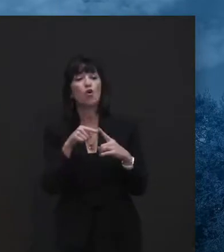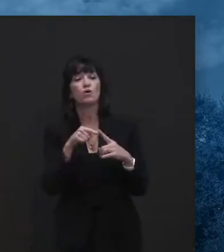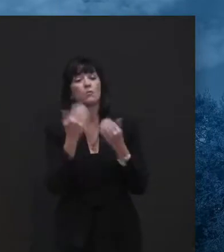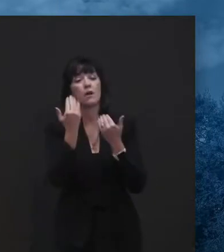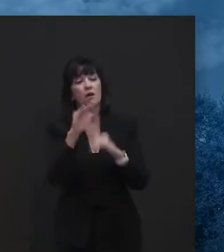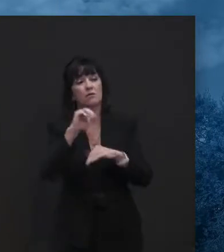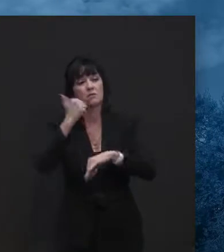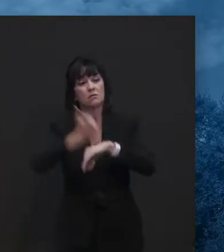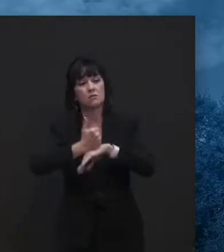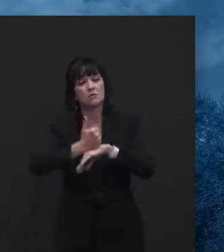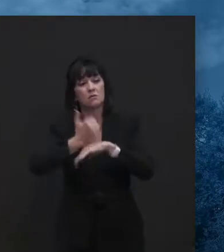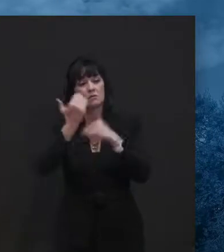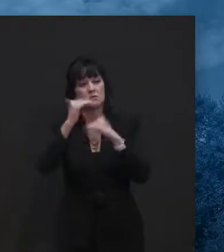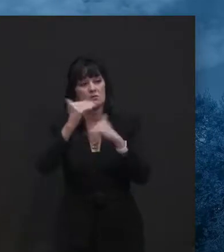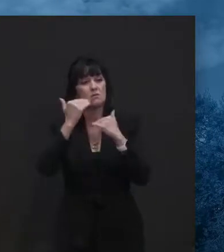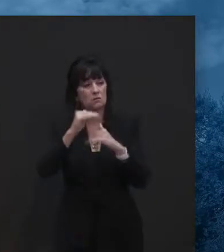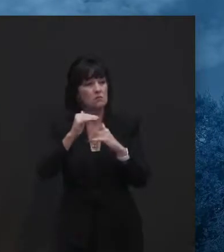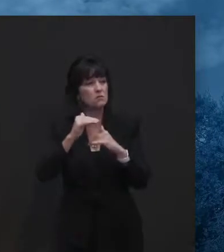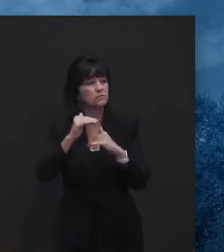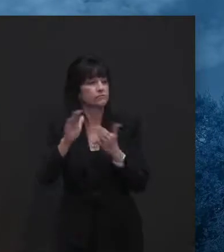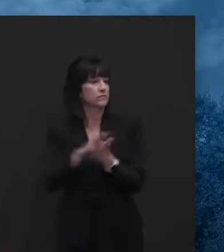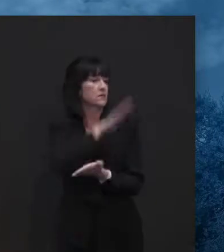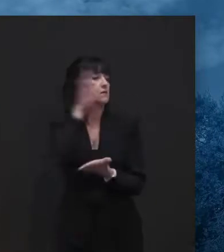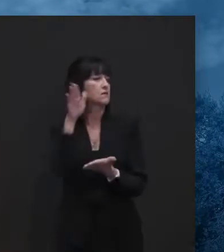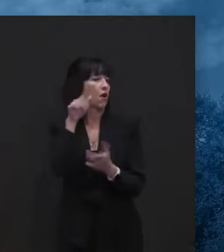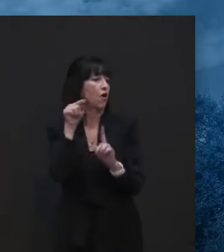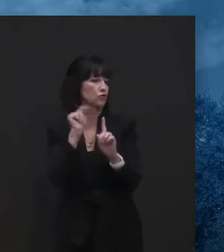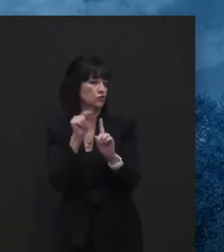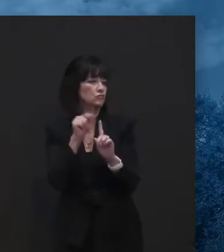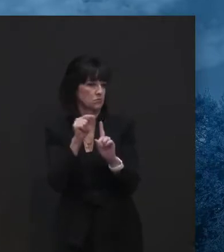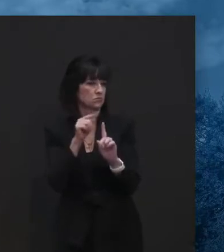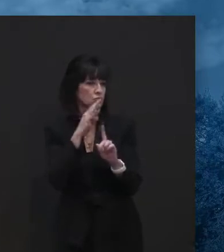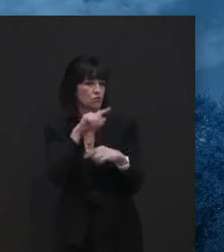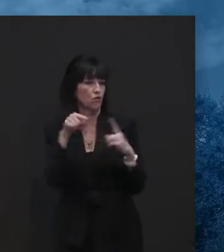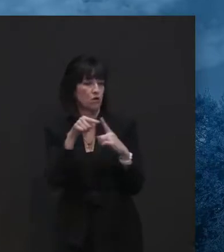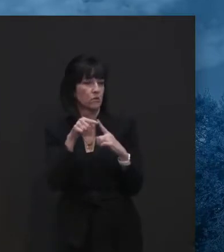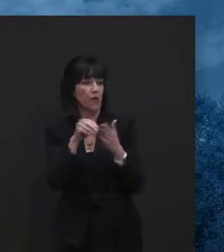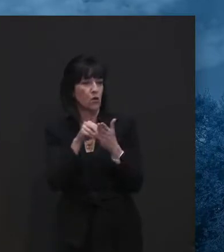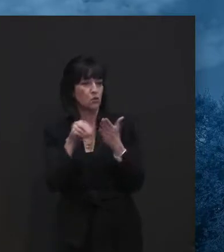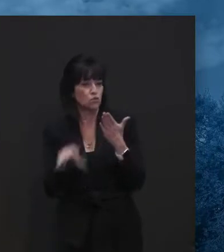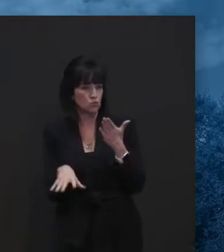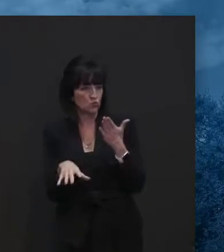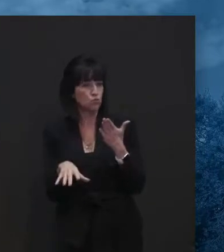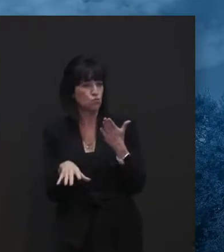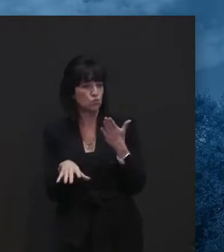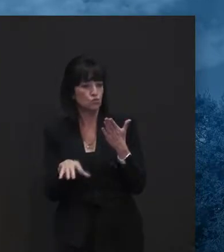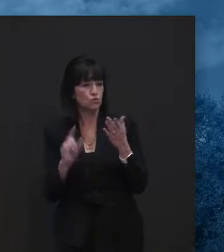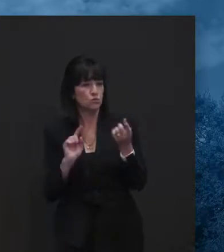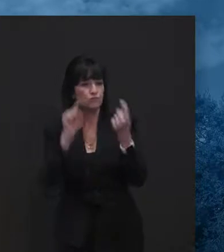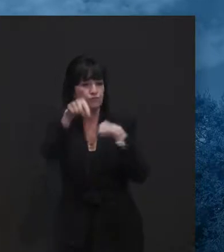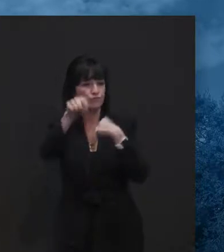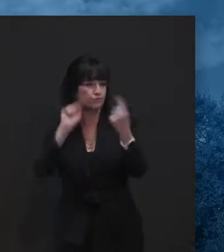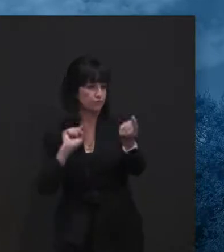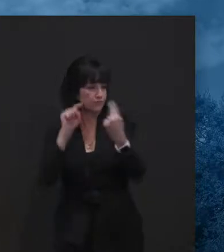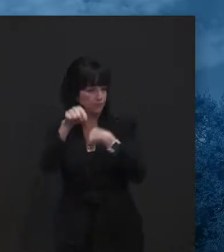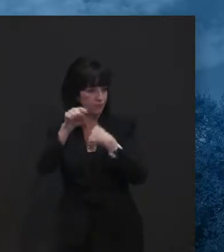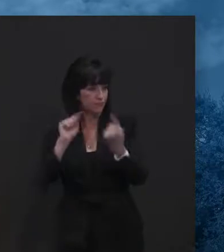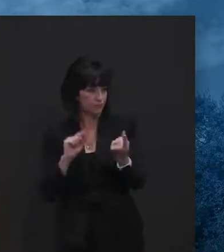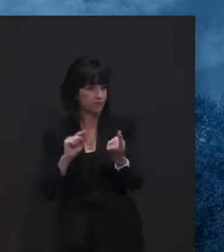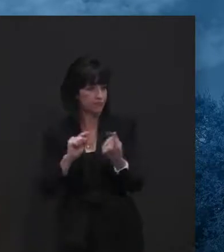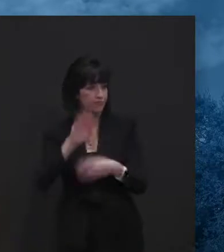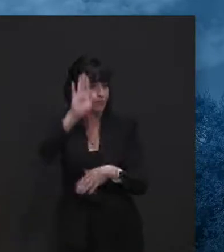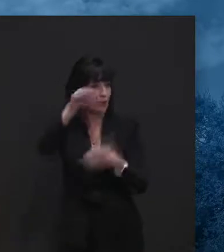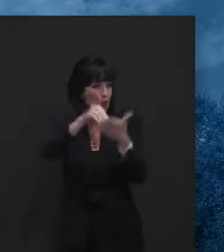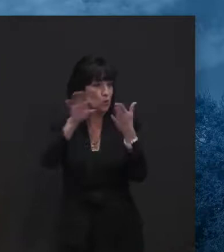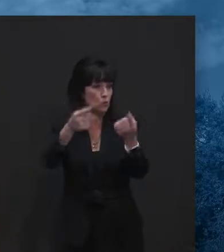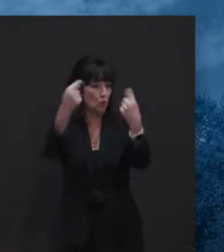uh, with respect to students coming or going, uh, from our respective states back home, getting